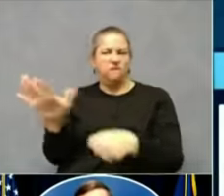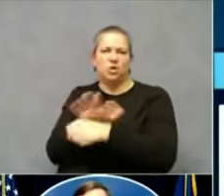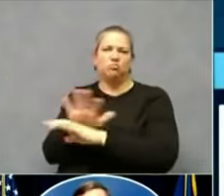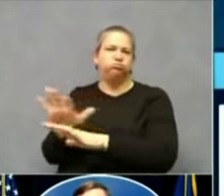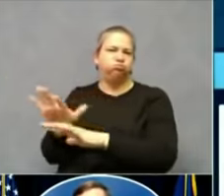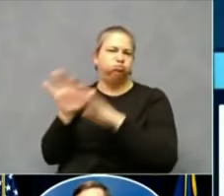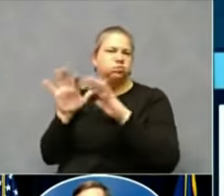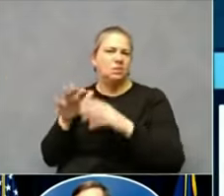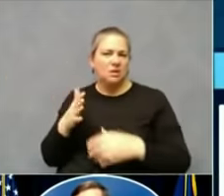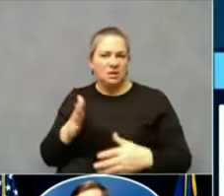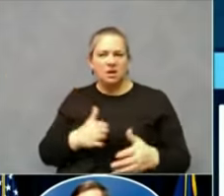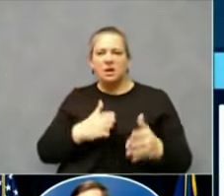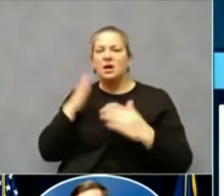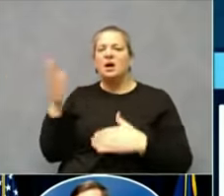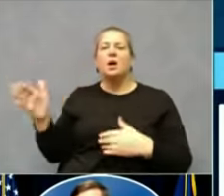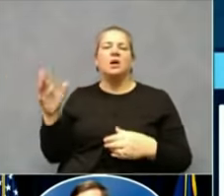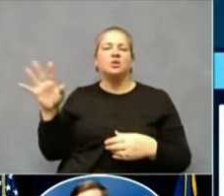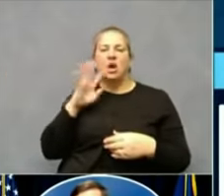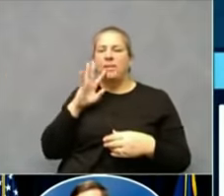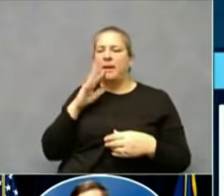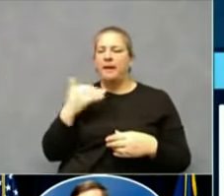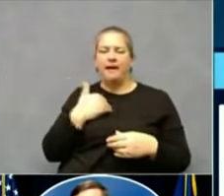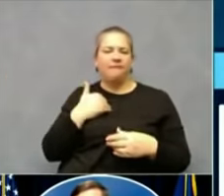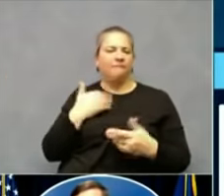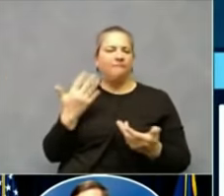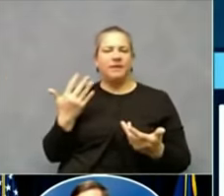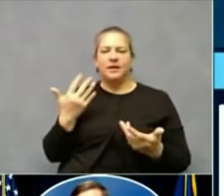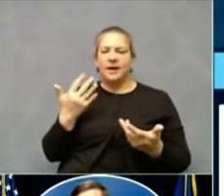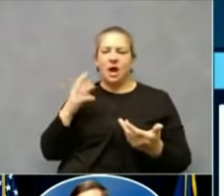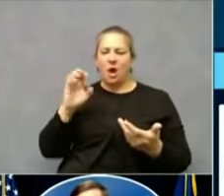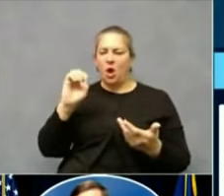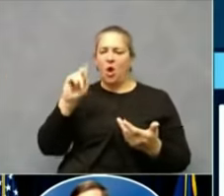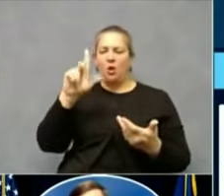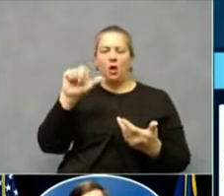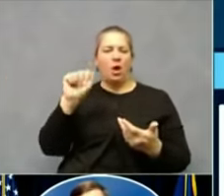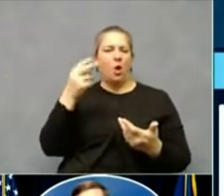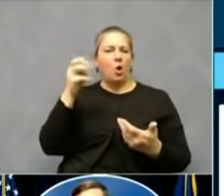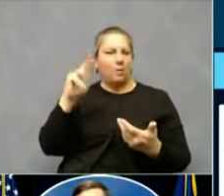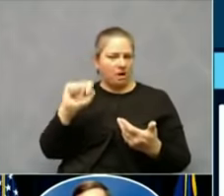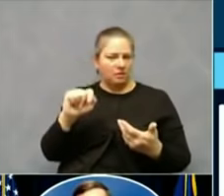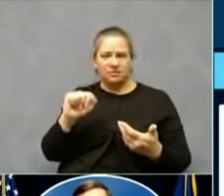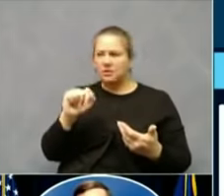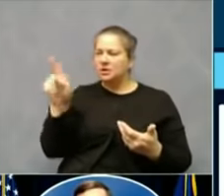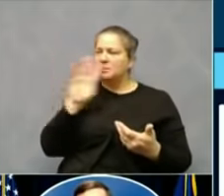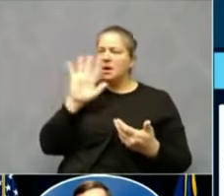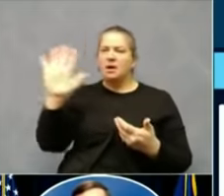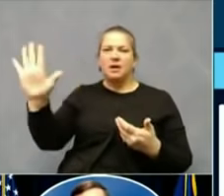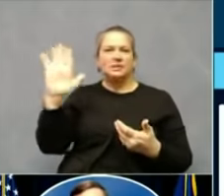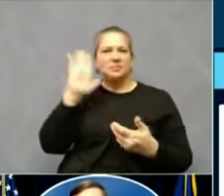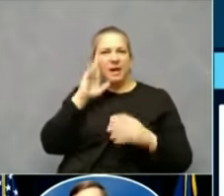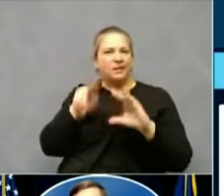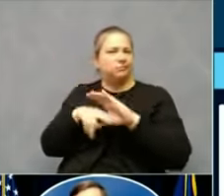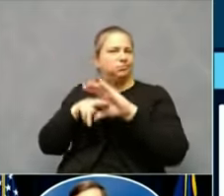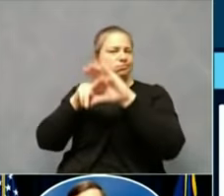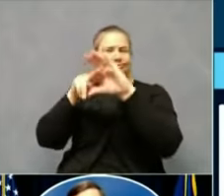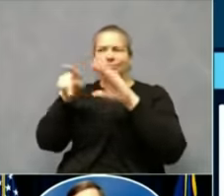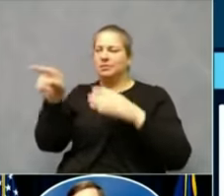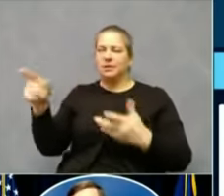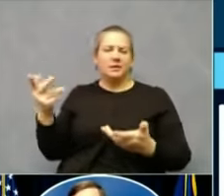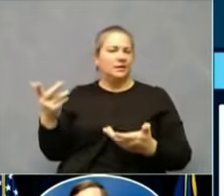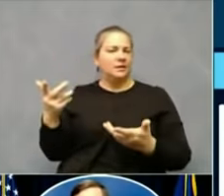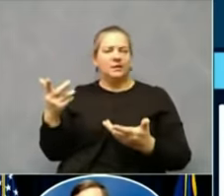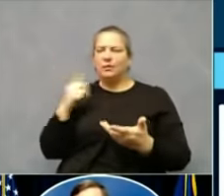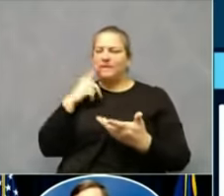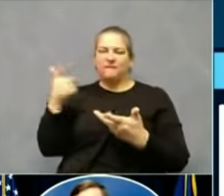Now we stepped up for rural health care during this pandemic. Expanded Medicaid has helped keep their doors open. So we have more